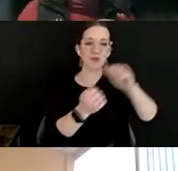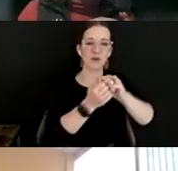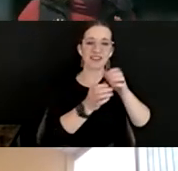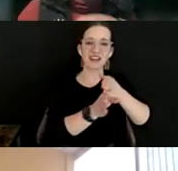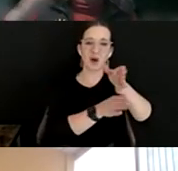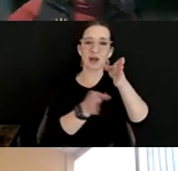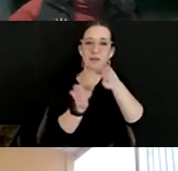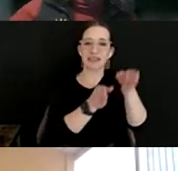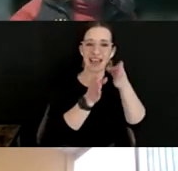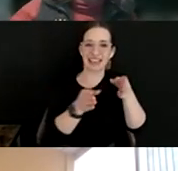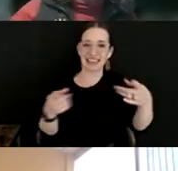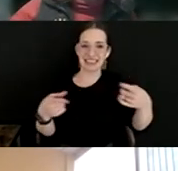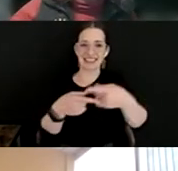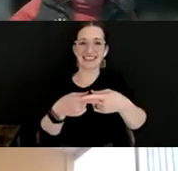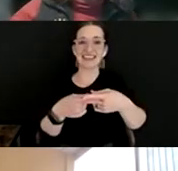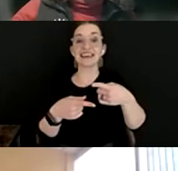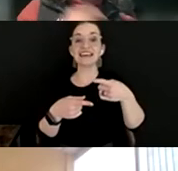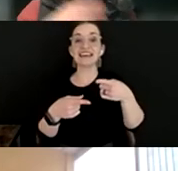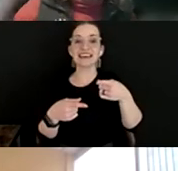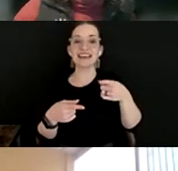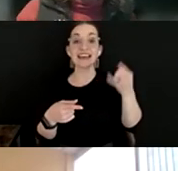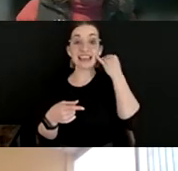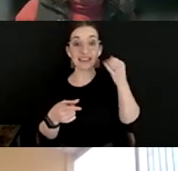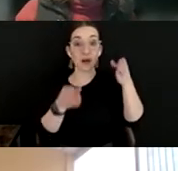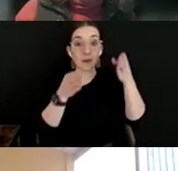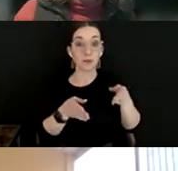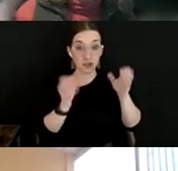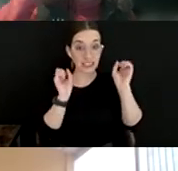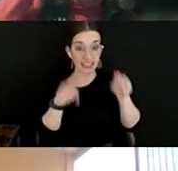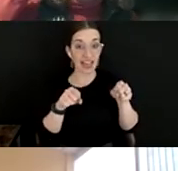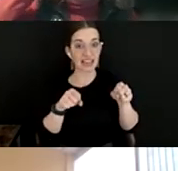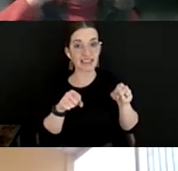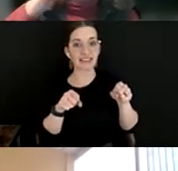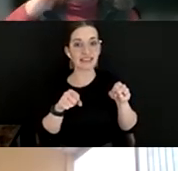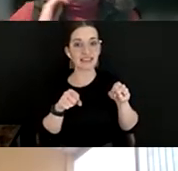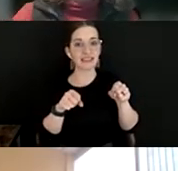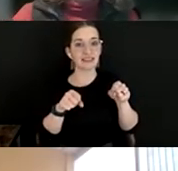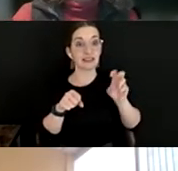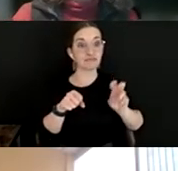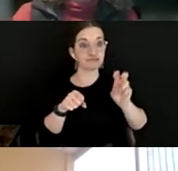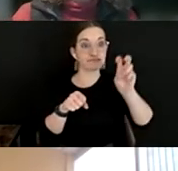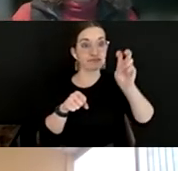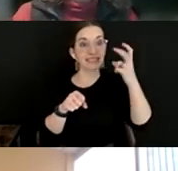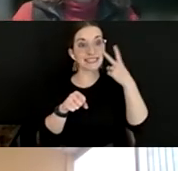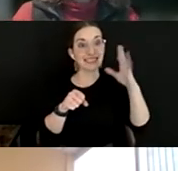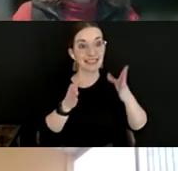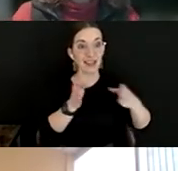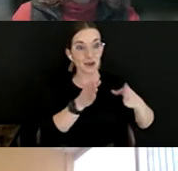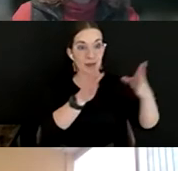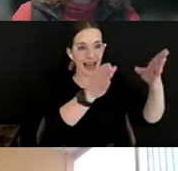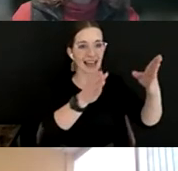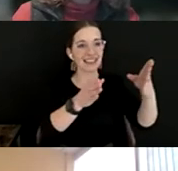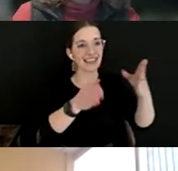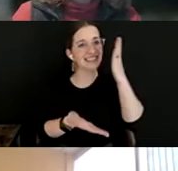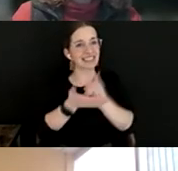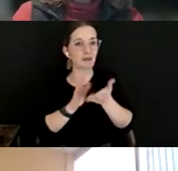when someone can see their progression inside the organization. starts being more of a career where you can acquire skill and make yourself